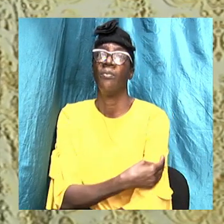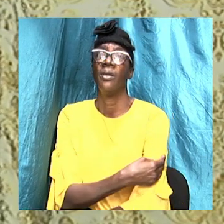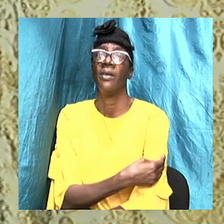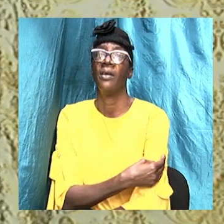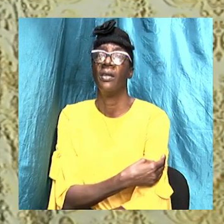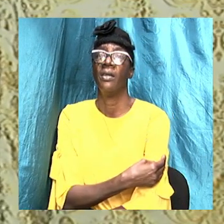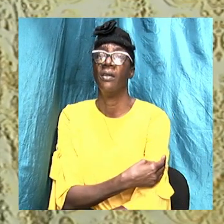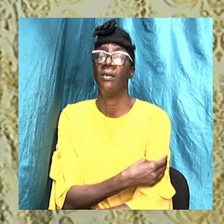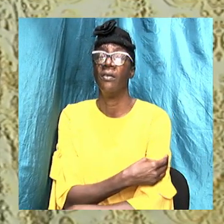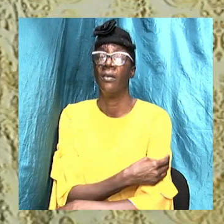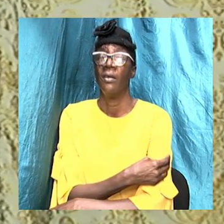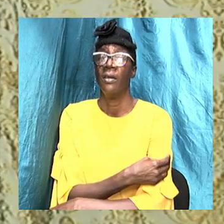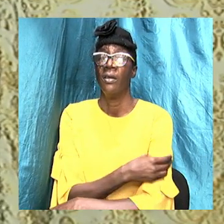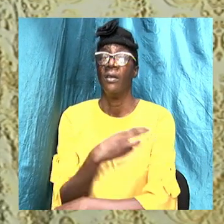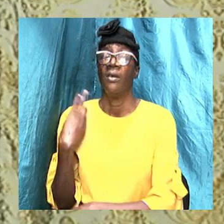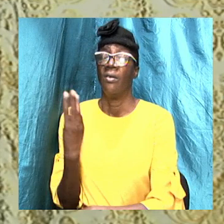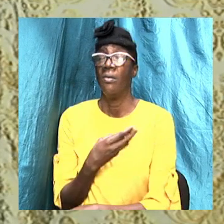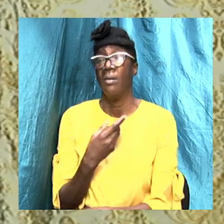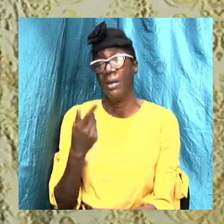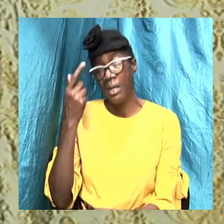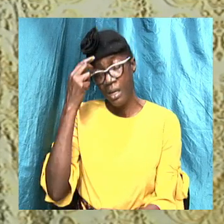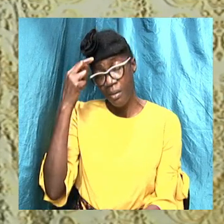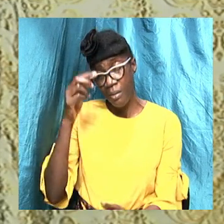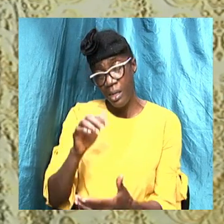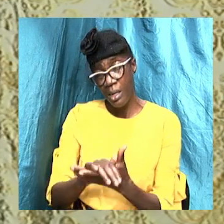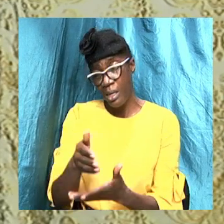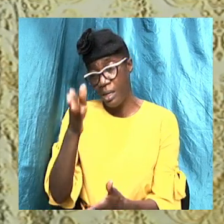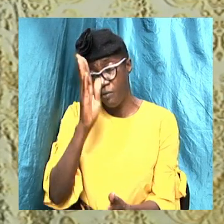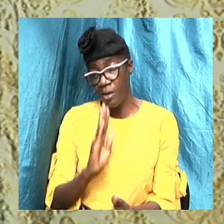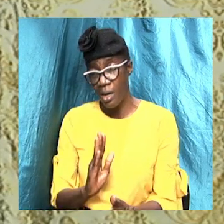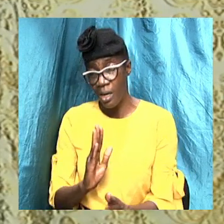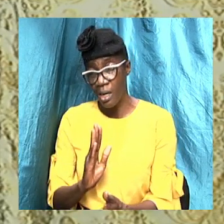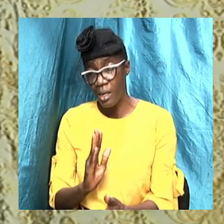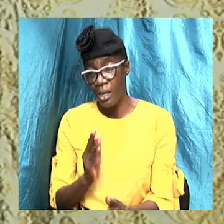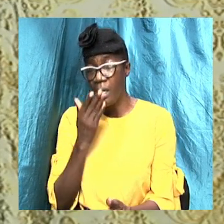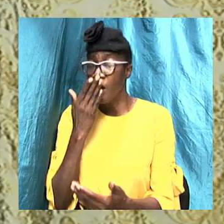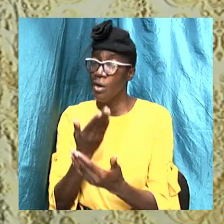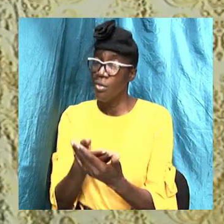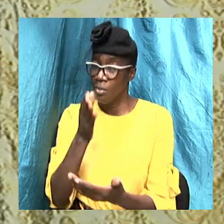we believe that God is a fear God.